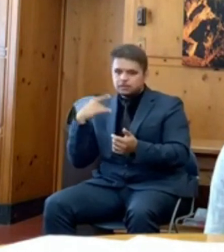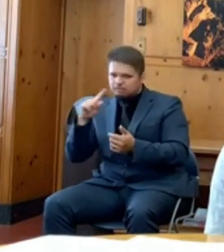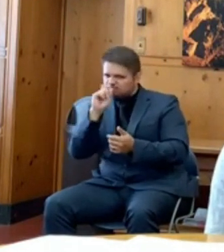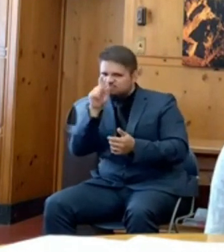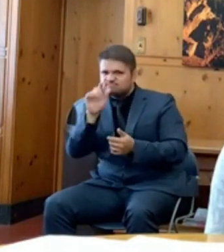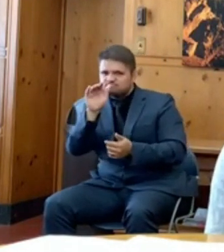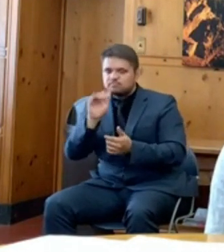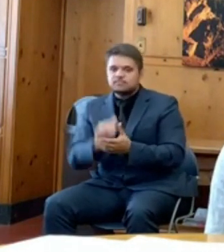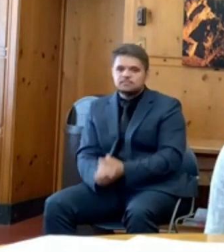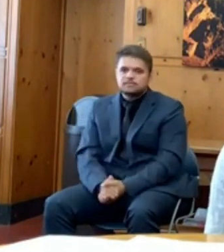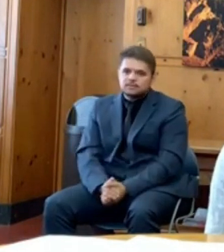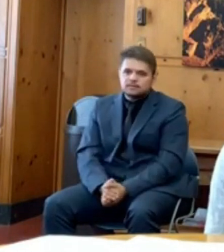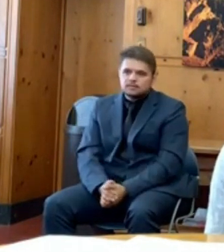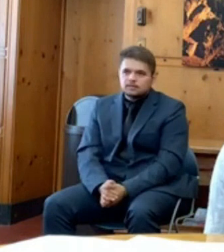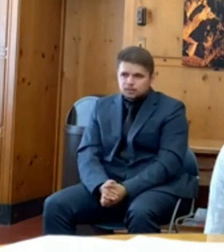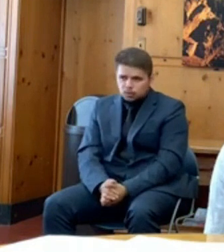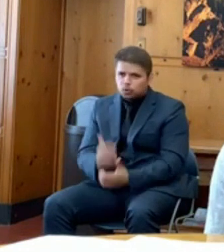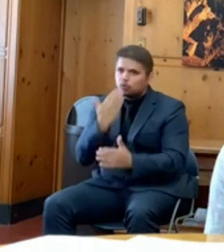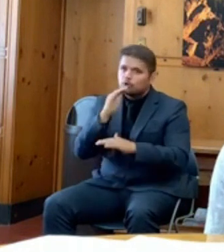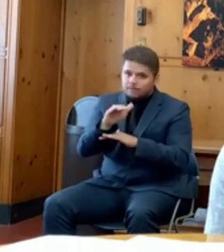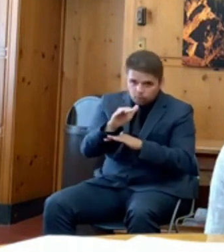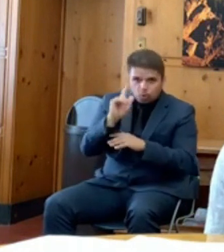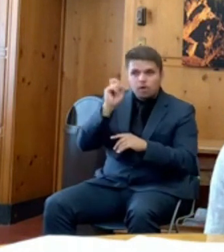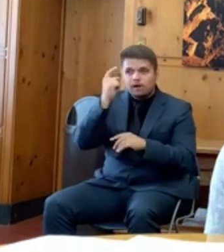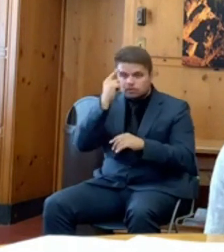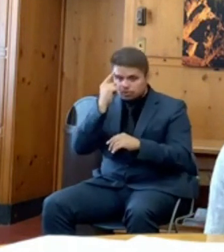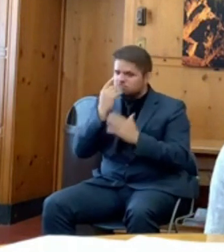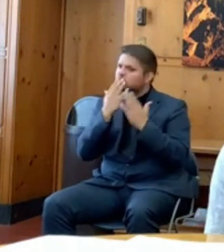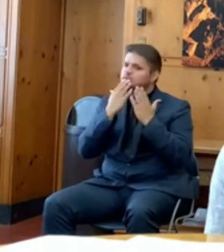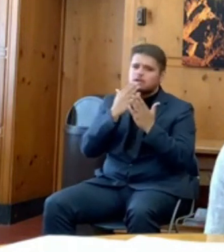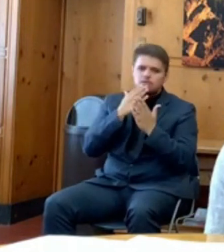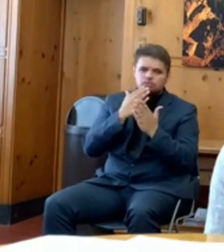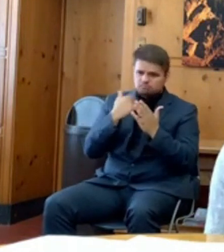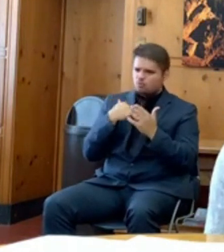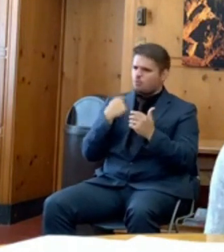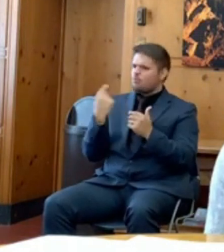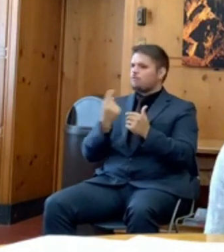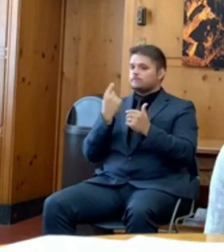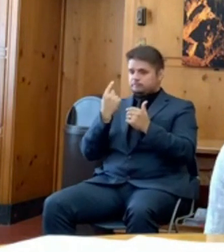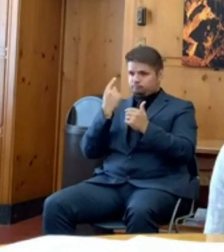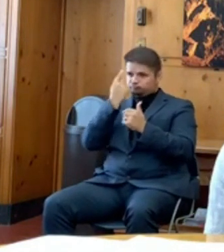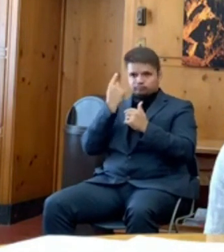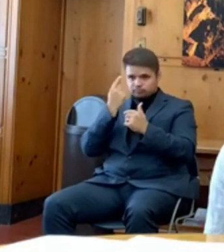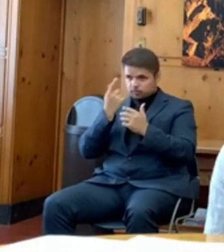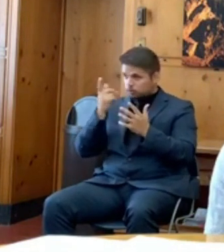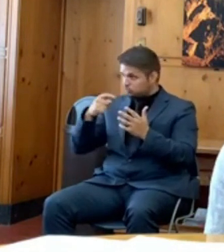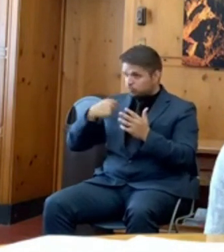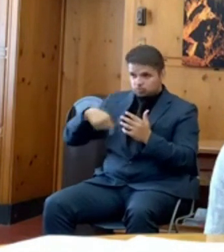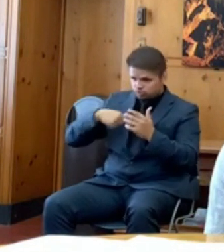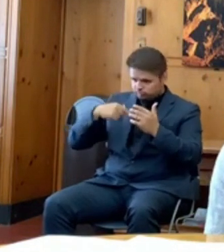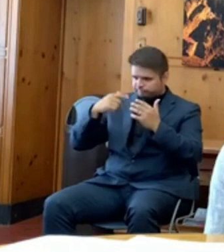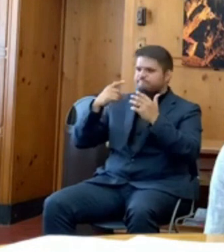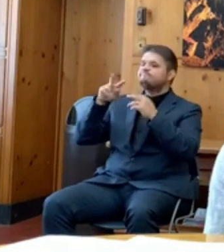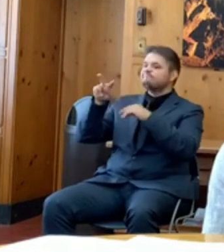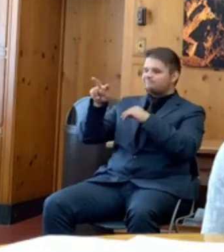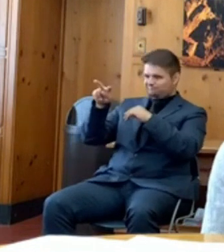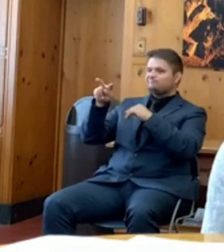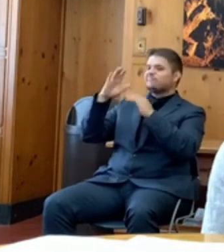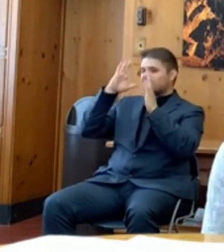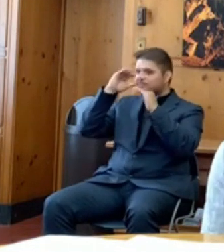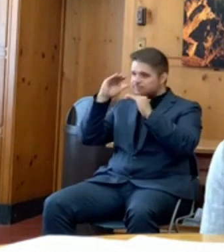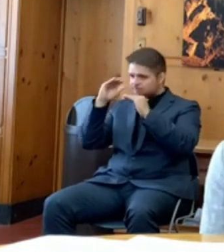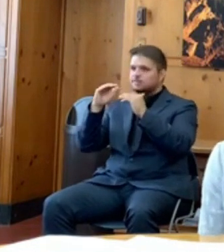Yes, good afternoon, Governor. Thanks so much. I was just wondering if we can expect to hear anything on those new rural school metrics today.